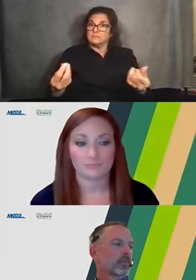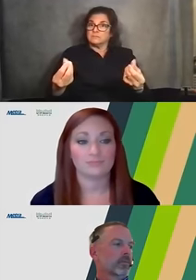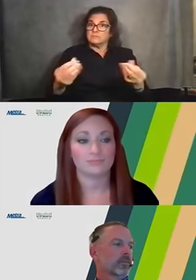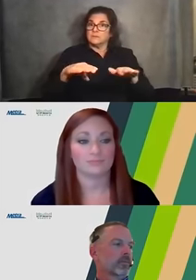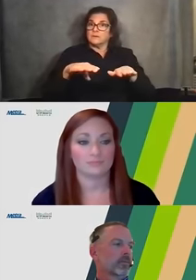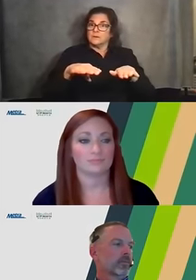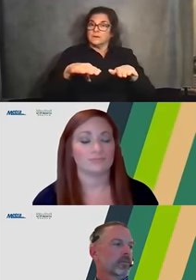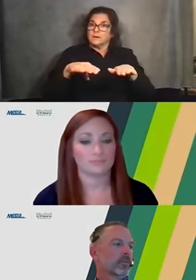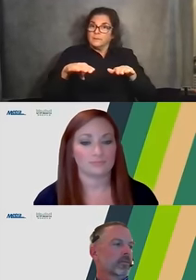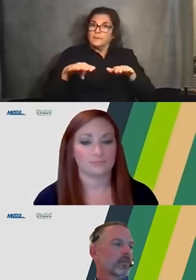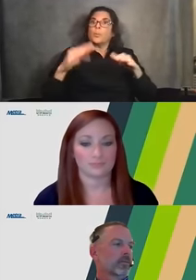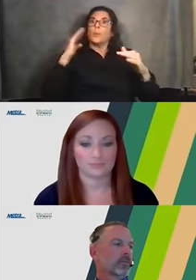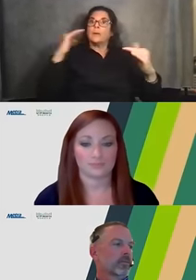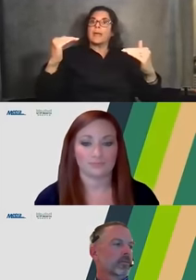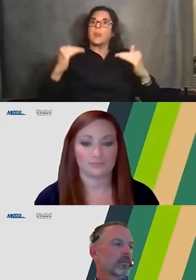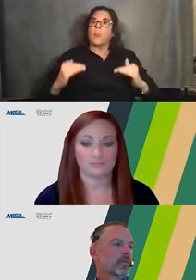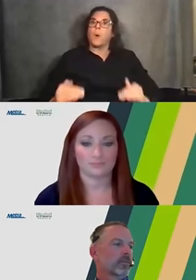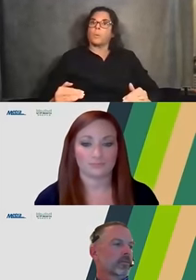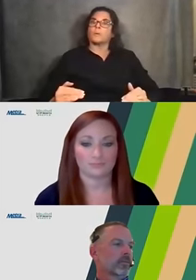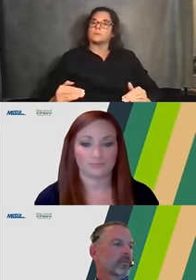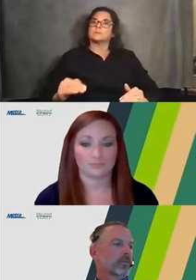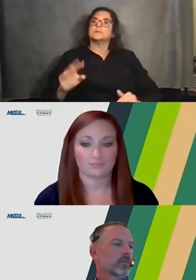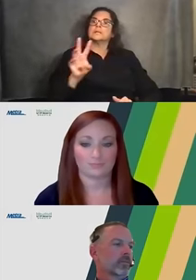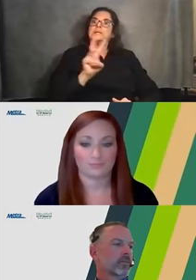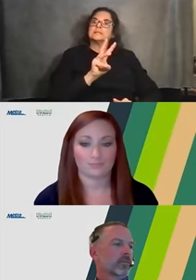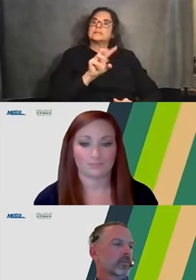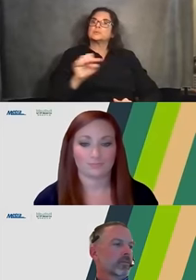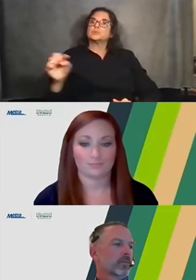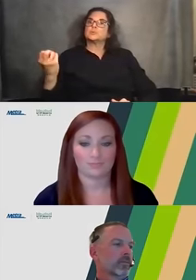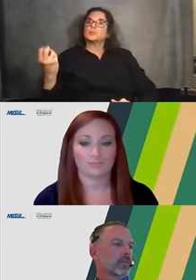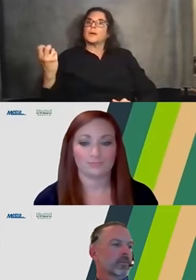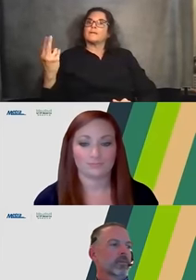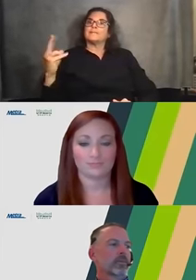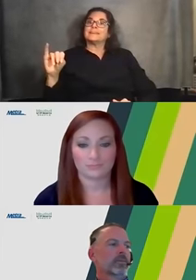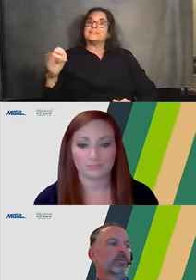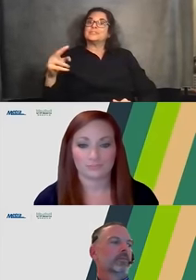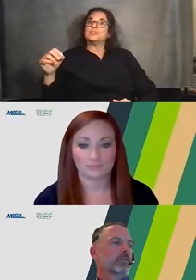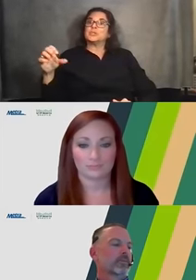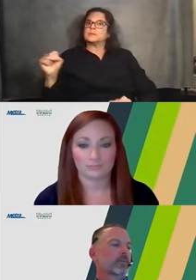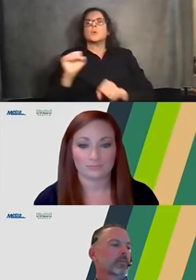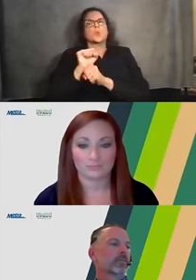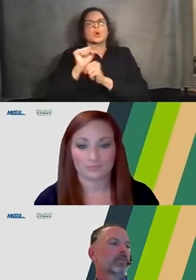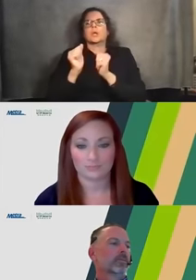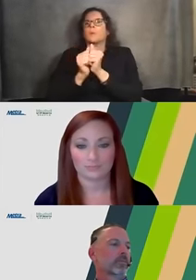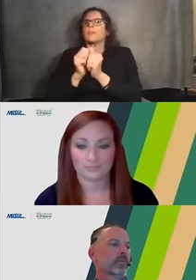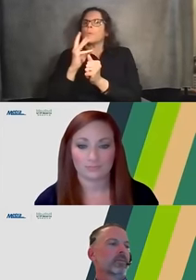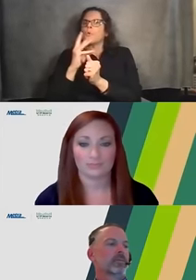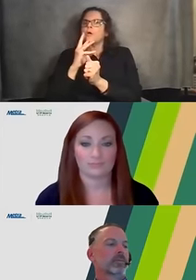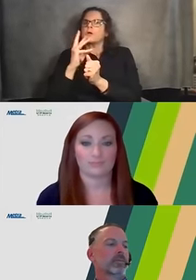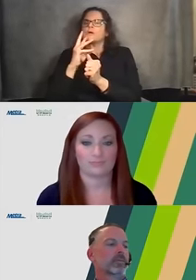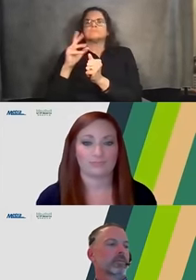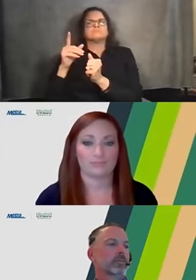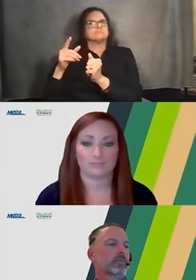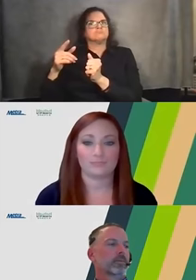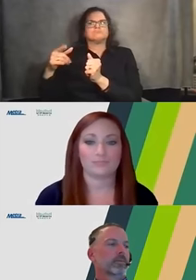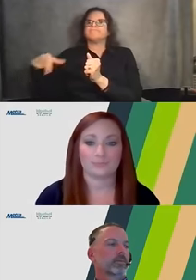and all of those concerns. So that is something that hopefully we'll have more specific information on in the next public meeting as well.